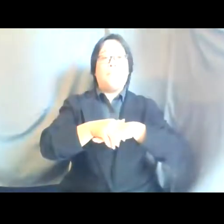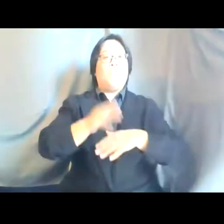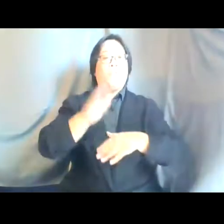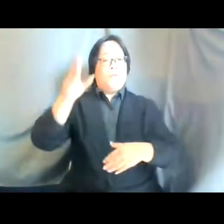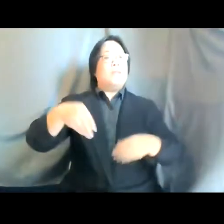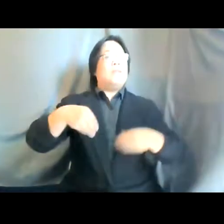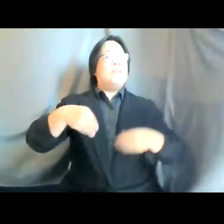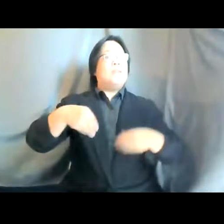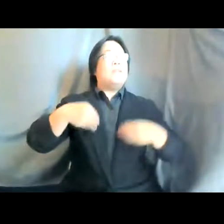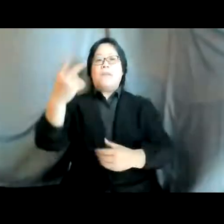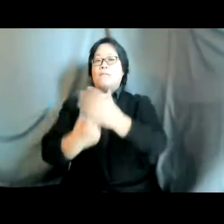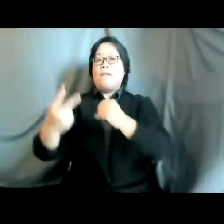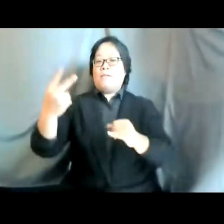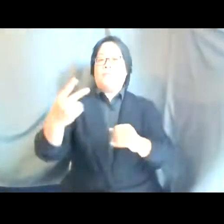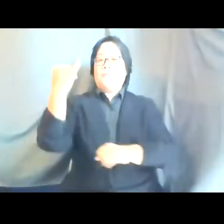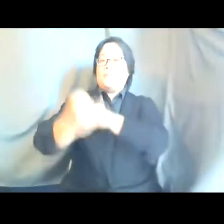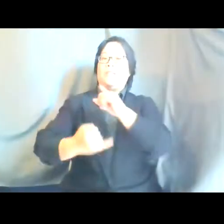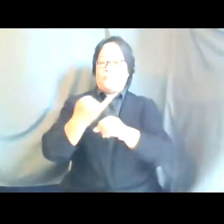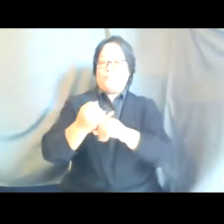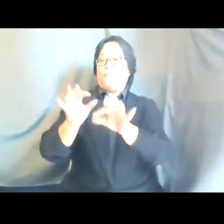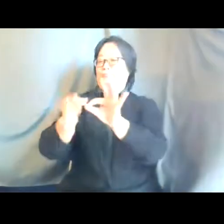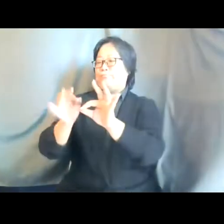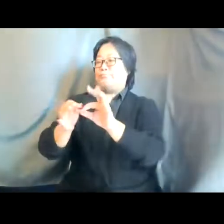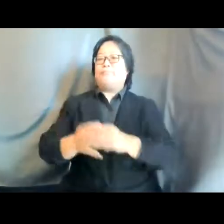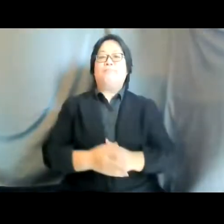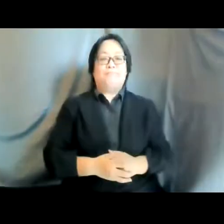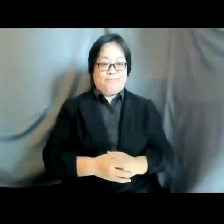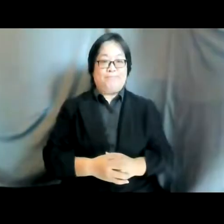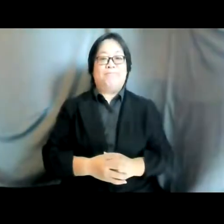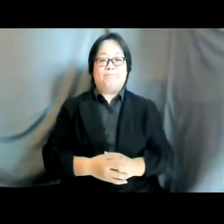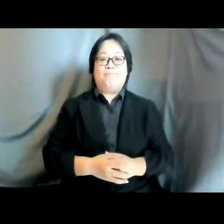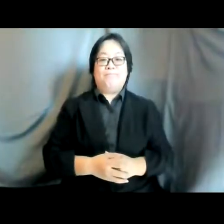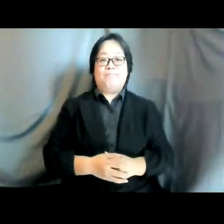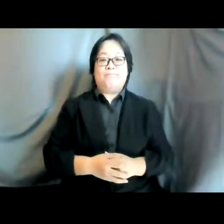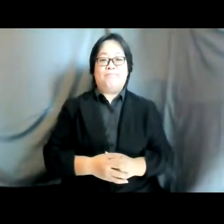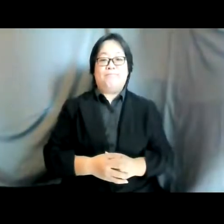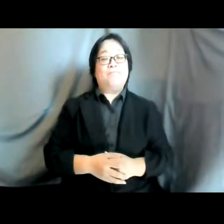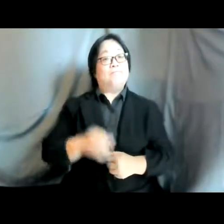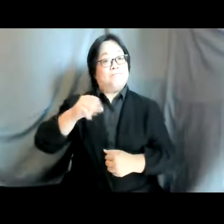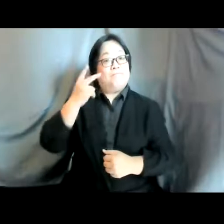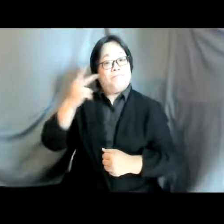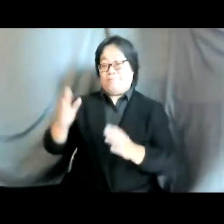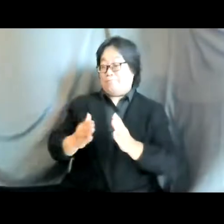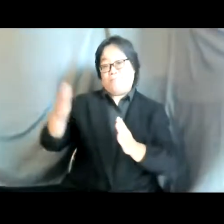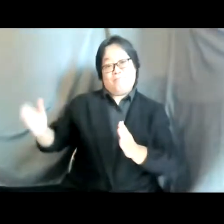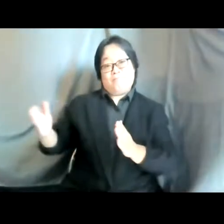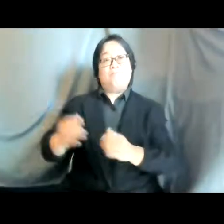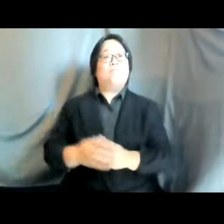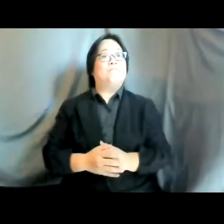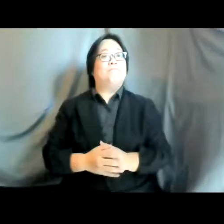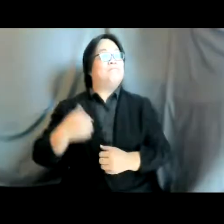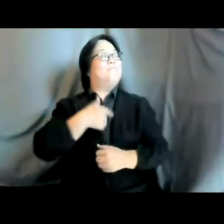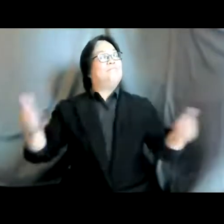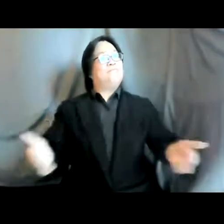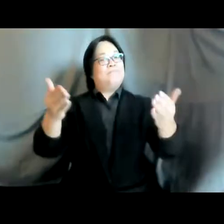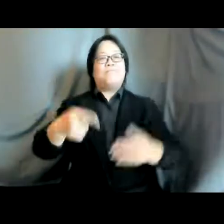simultaneous international sign language interpretation as you can see go right next to me we encourage you to also use the